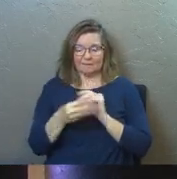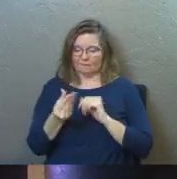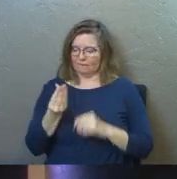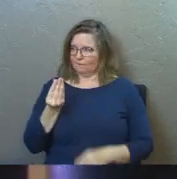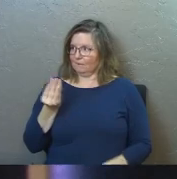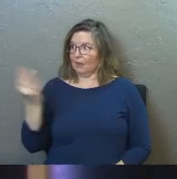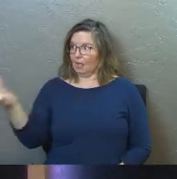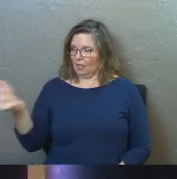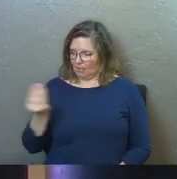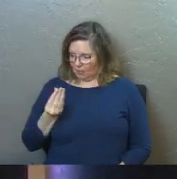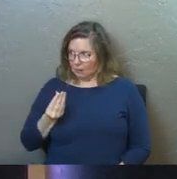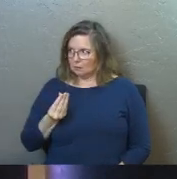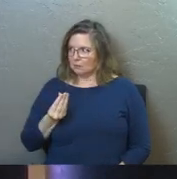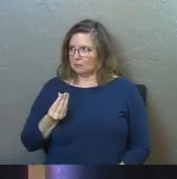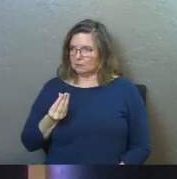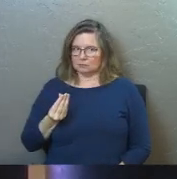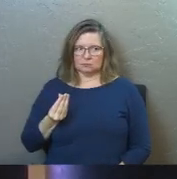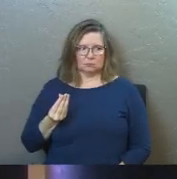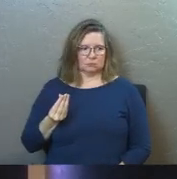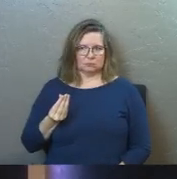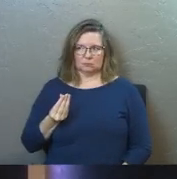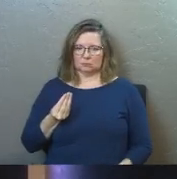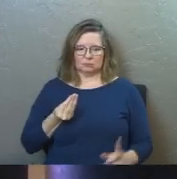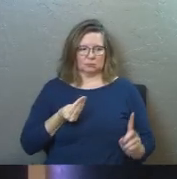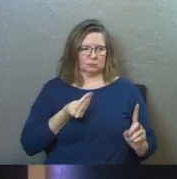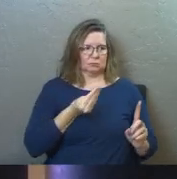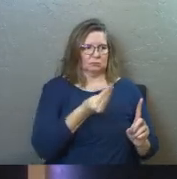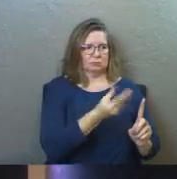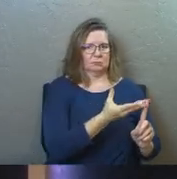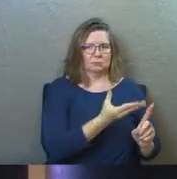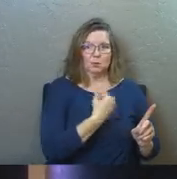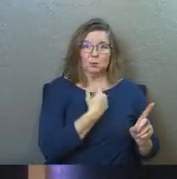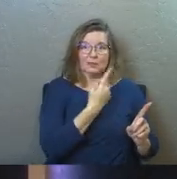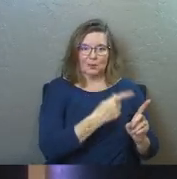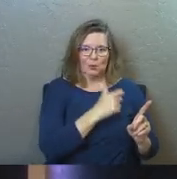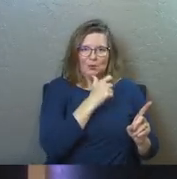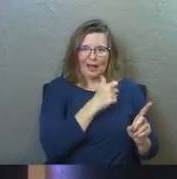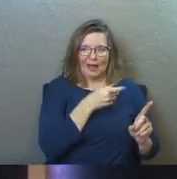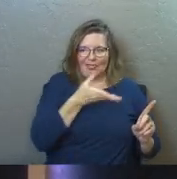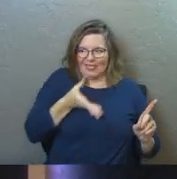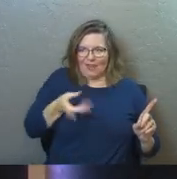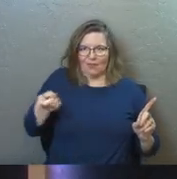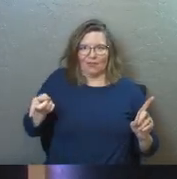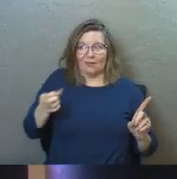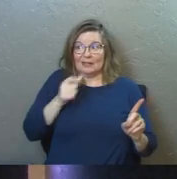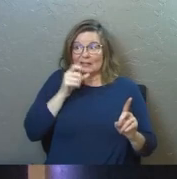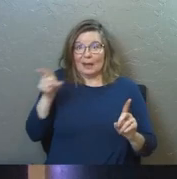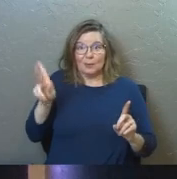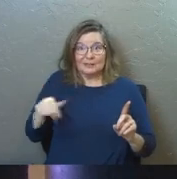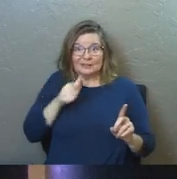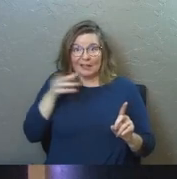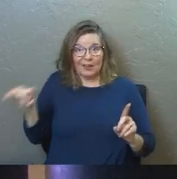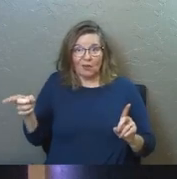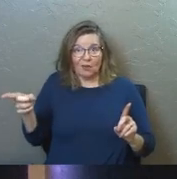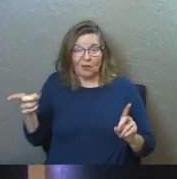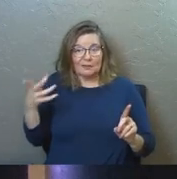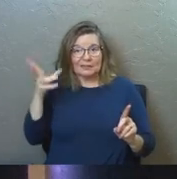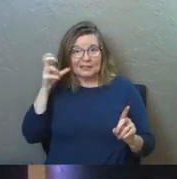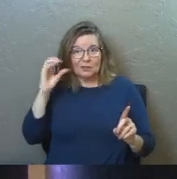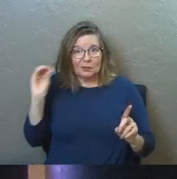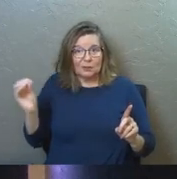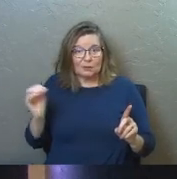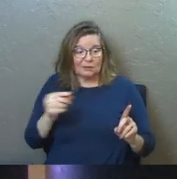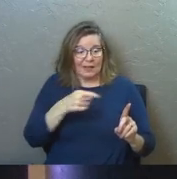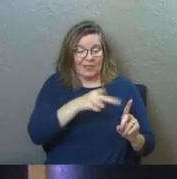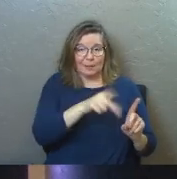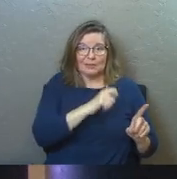their garbage, right, their stuff, you're telling it to somebody who isn't there, who